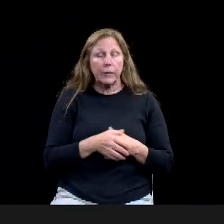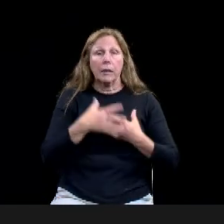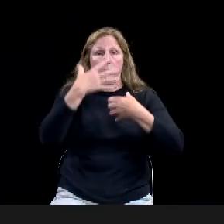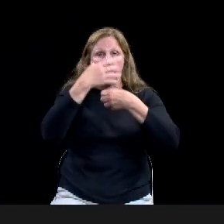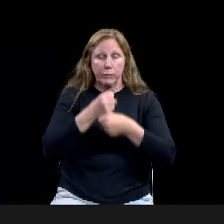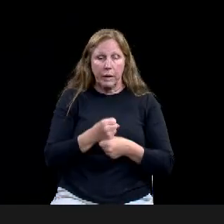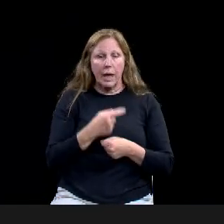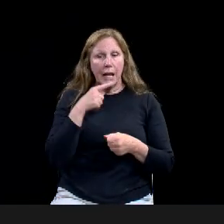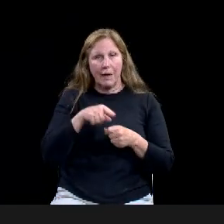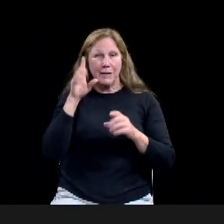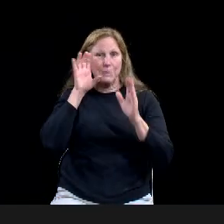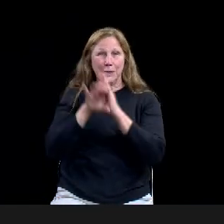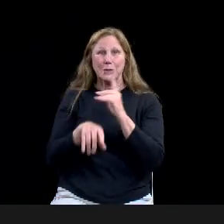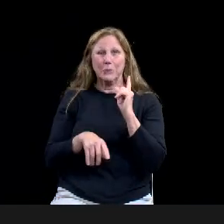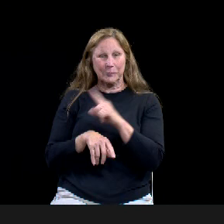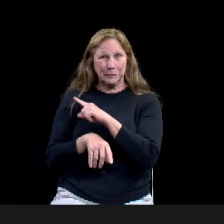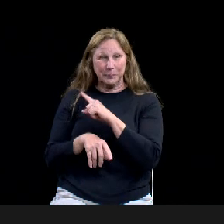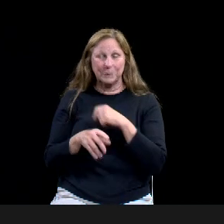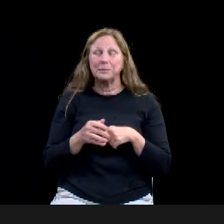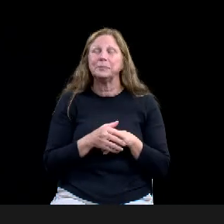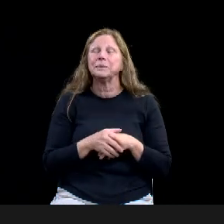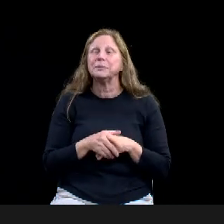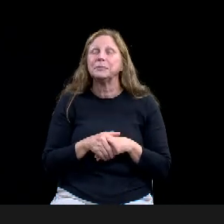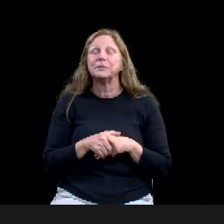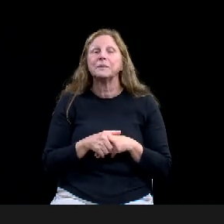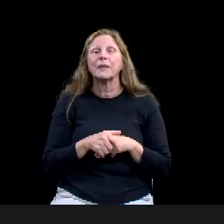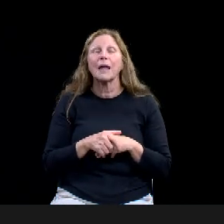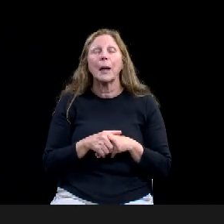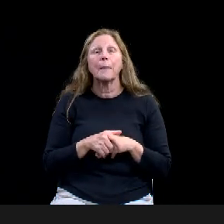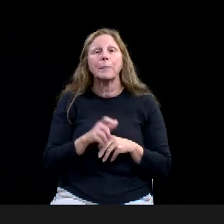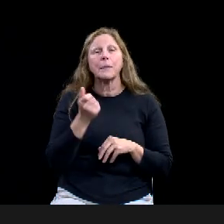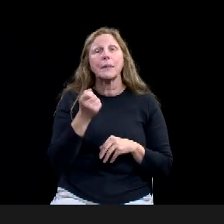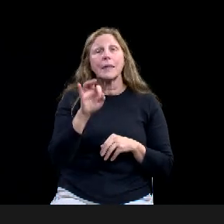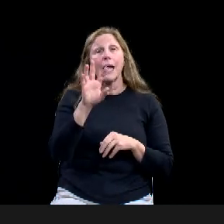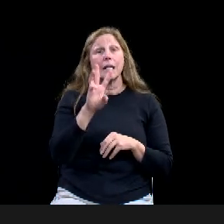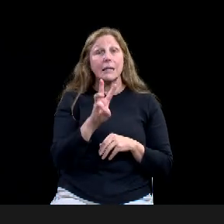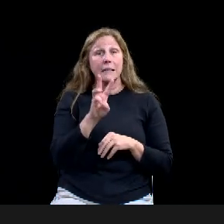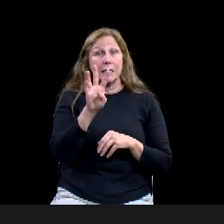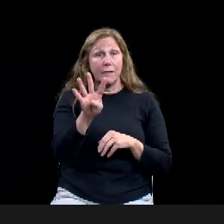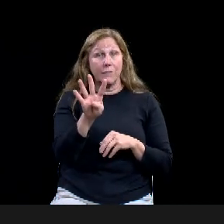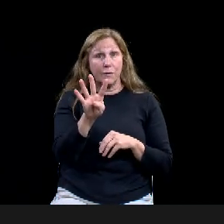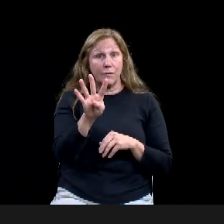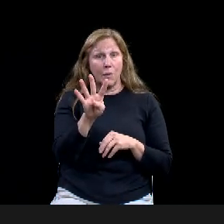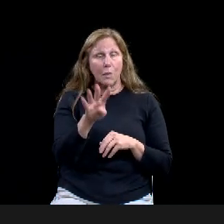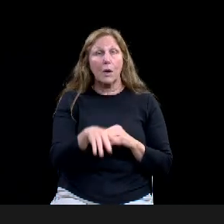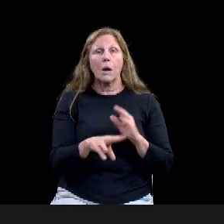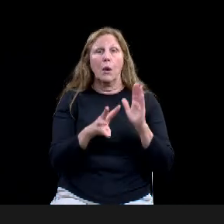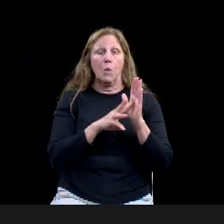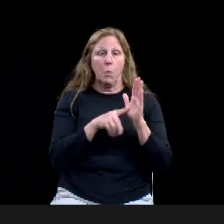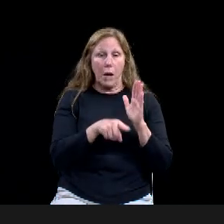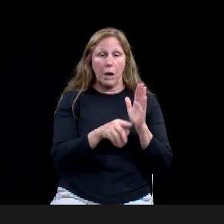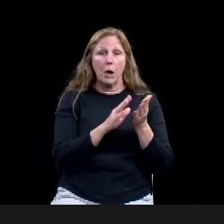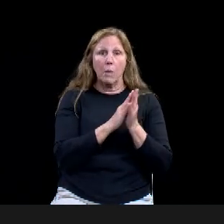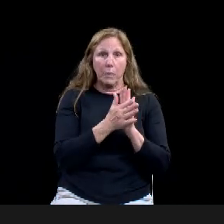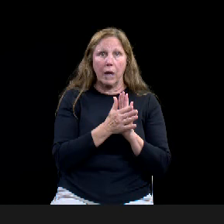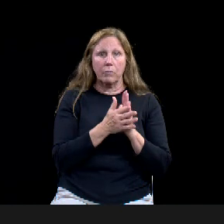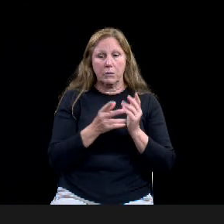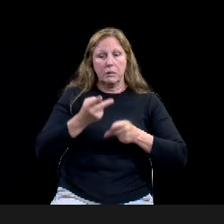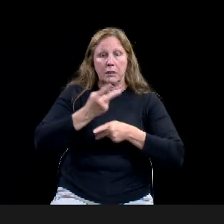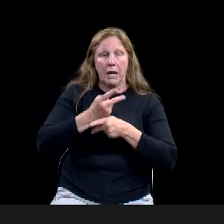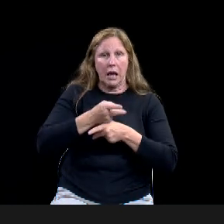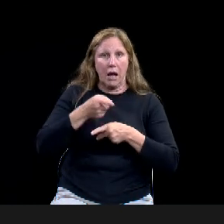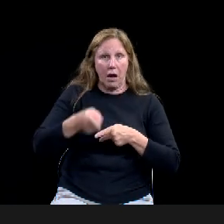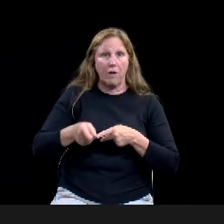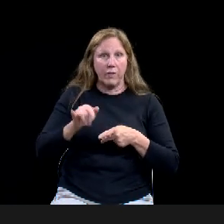became the trustee of the state of this state symbol, uh, and, and it's Texas Rangers Hall of Fame museum is really an